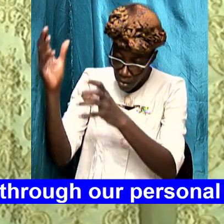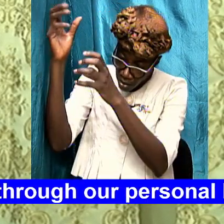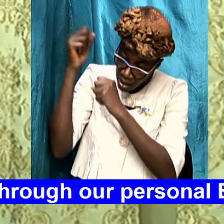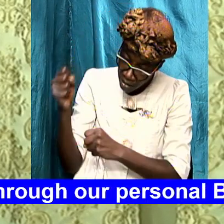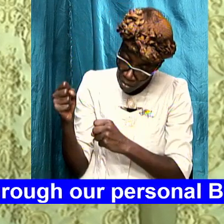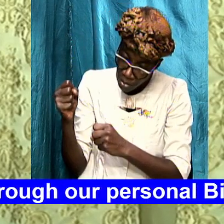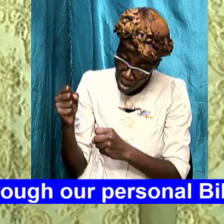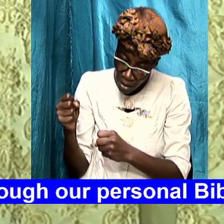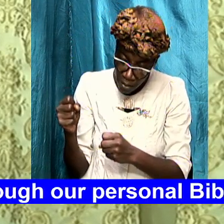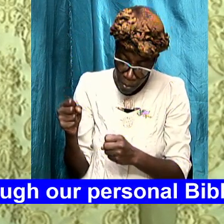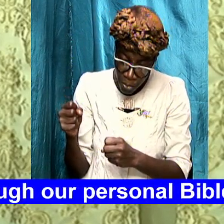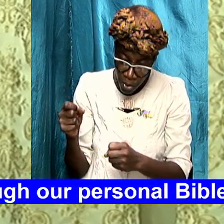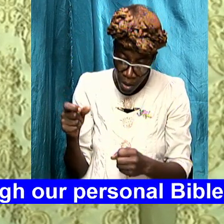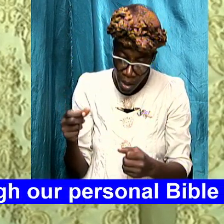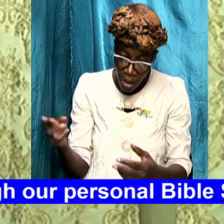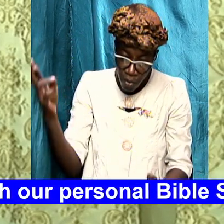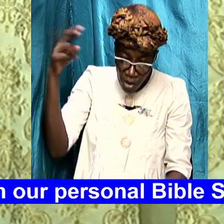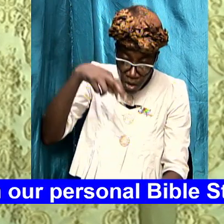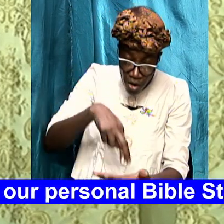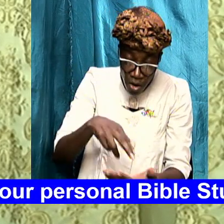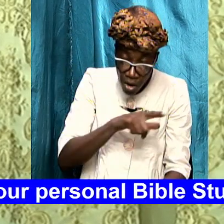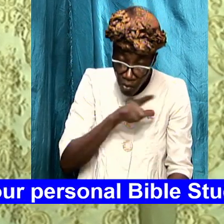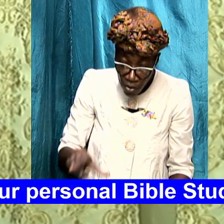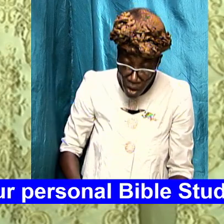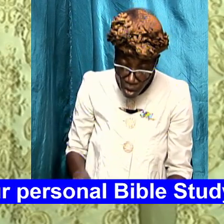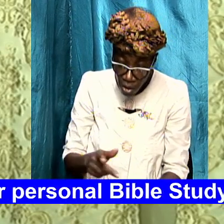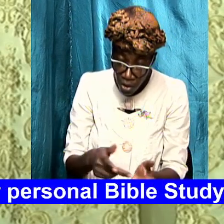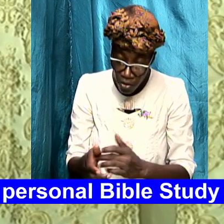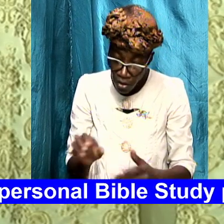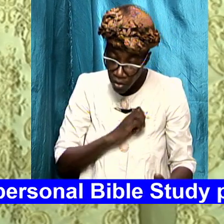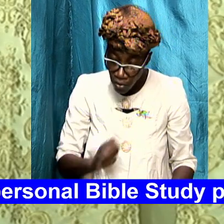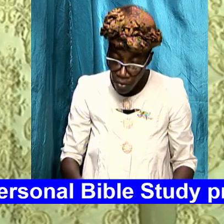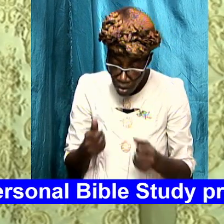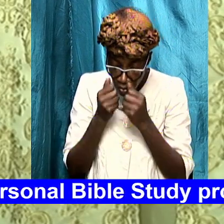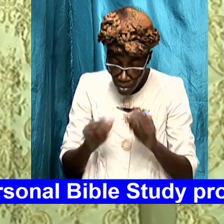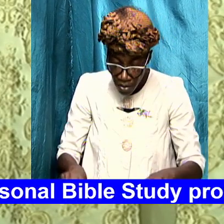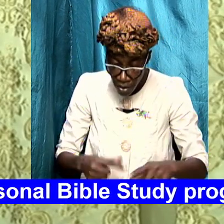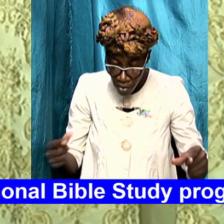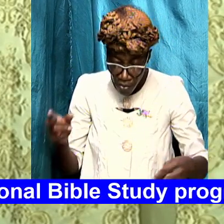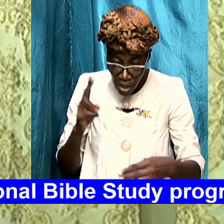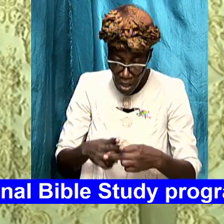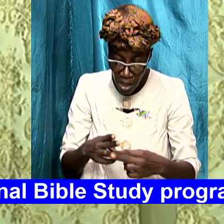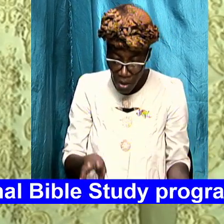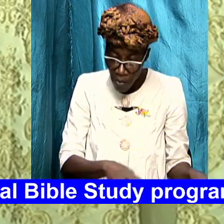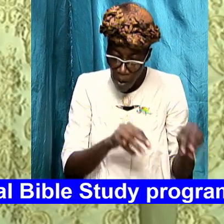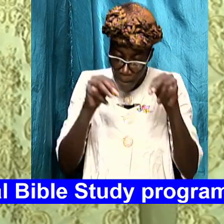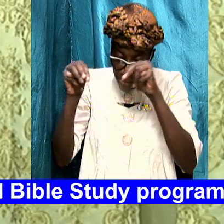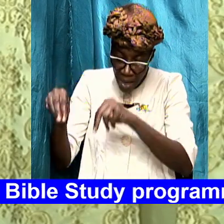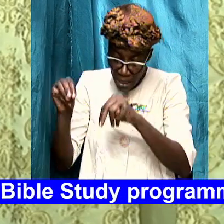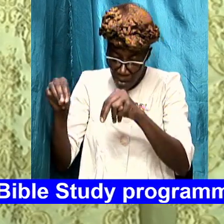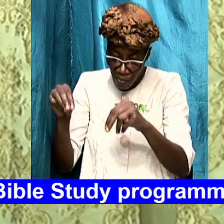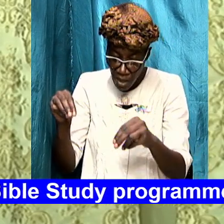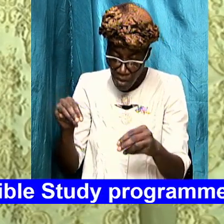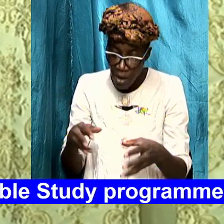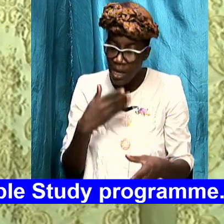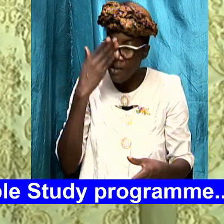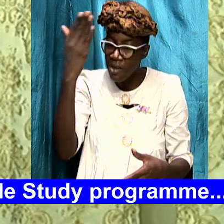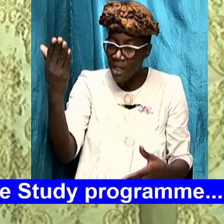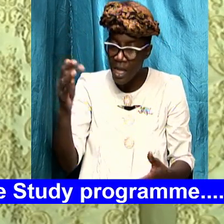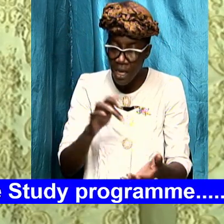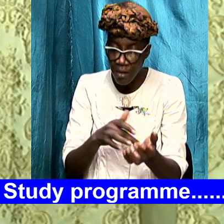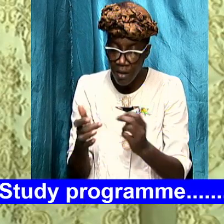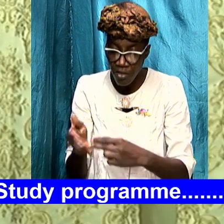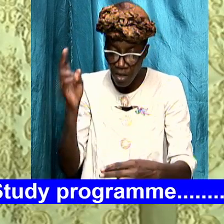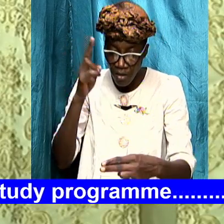of our Lord Jesus Christ we bless your great name we magnify you mighty God we give you thanks in Jesus name